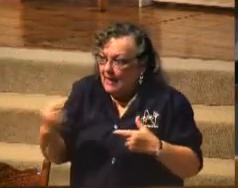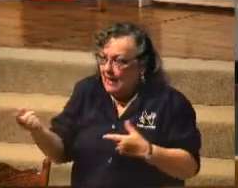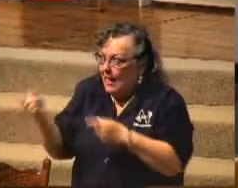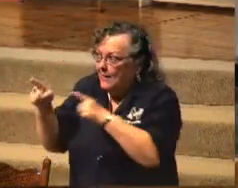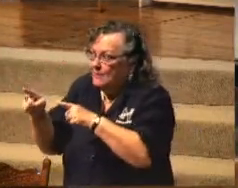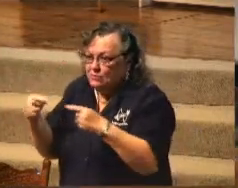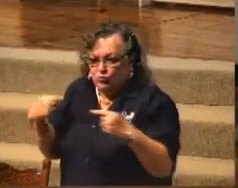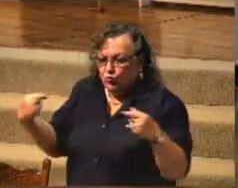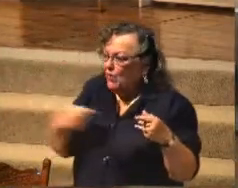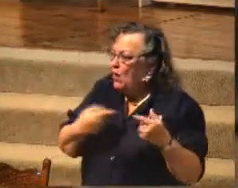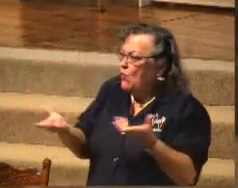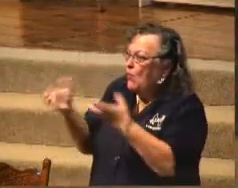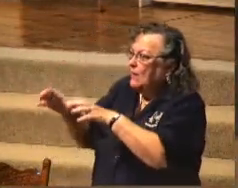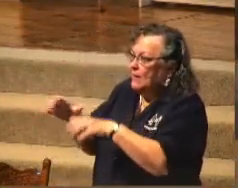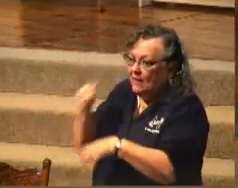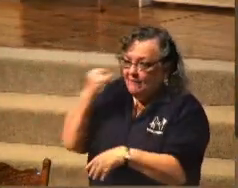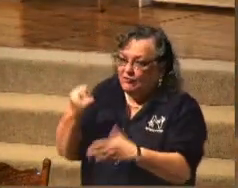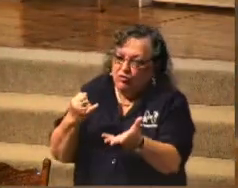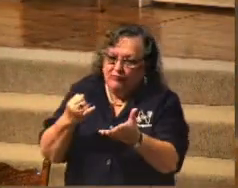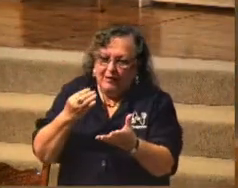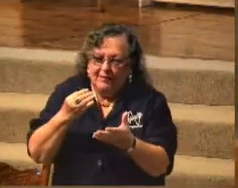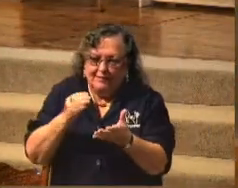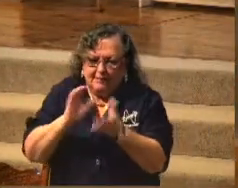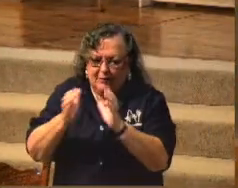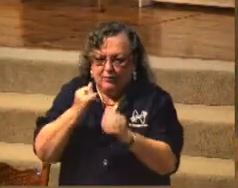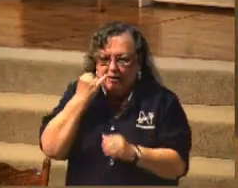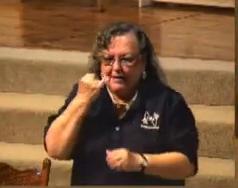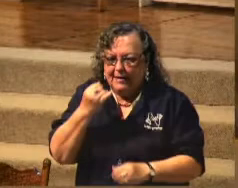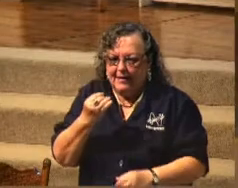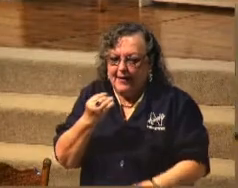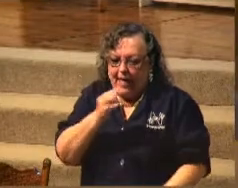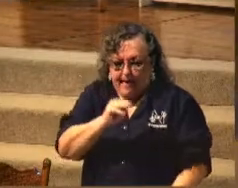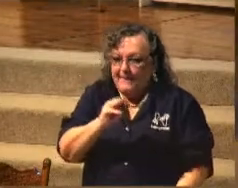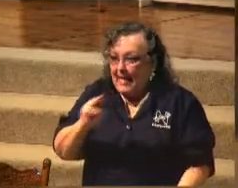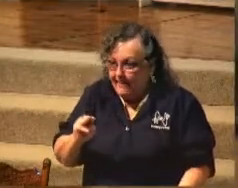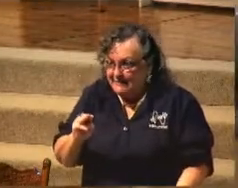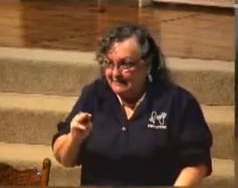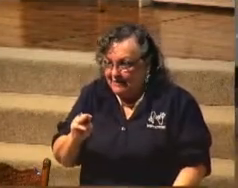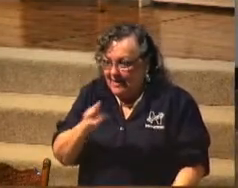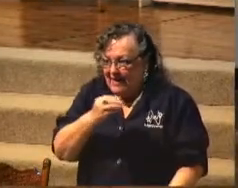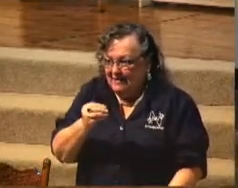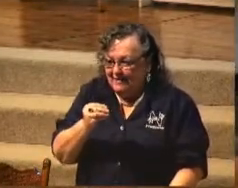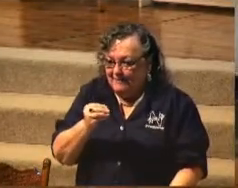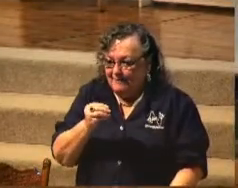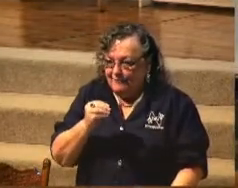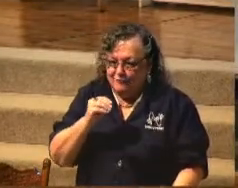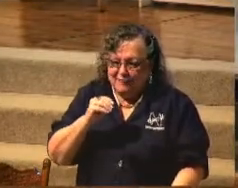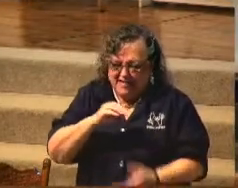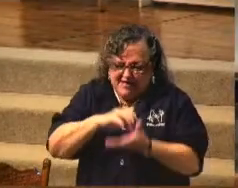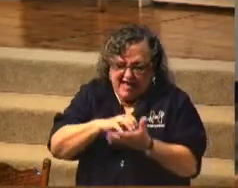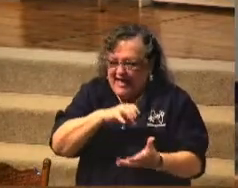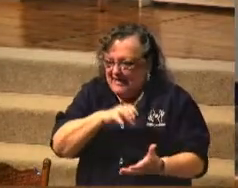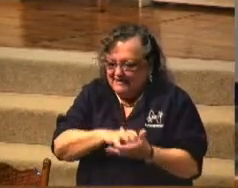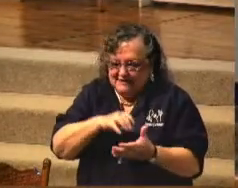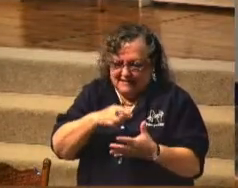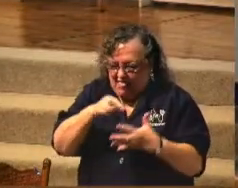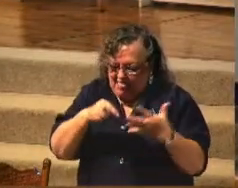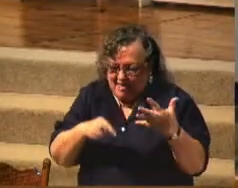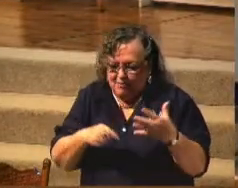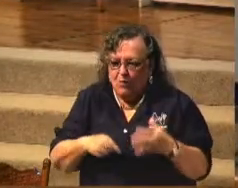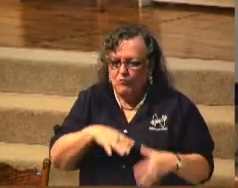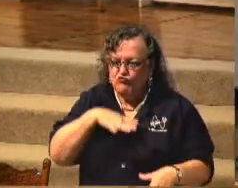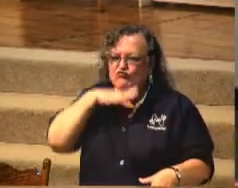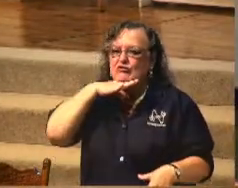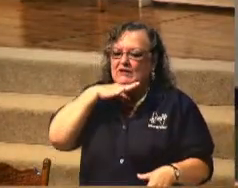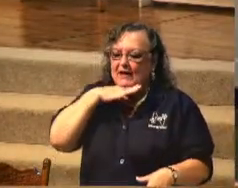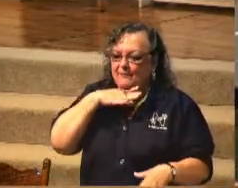all, if you've been eating M&Ms and Twinkies and all these other things, and you've filled up, and